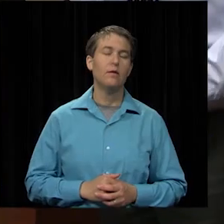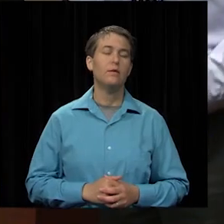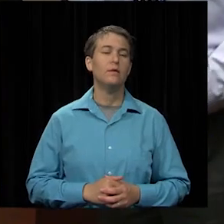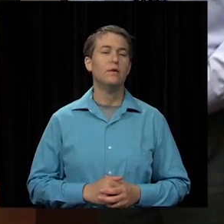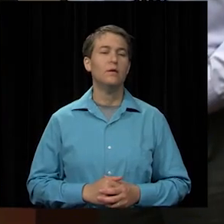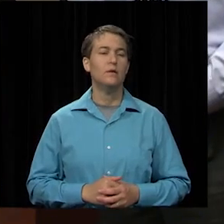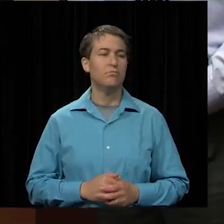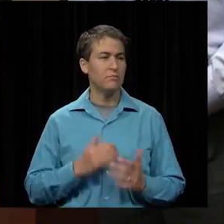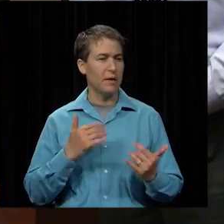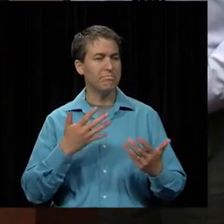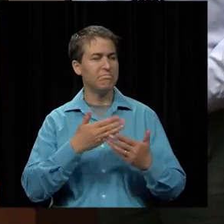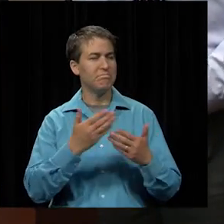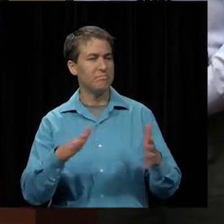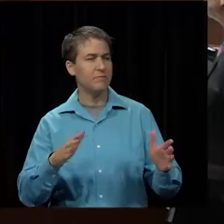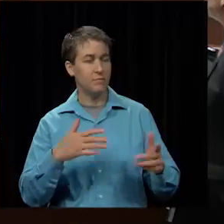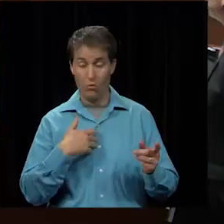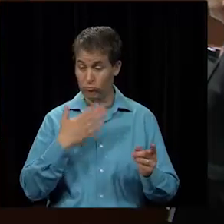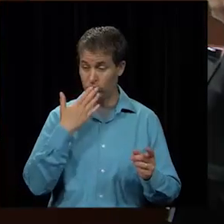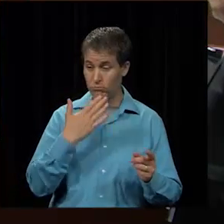And that concludes the That's good.